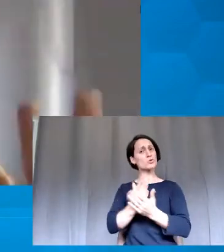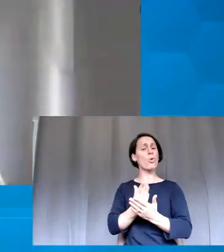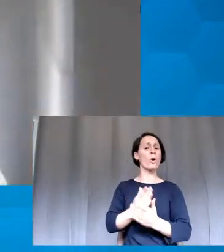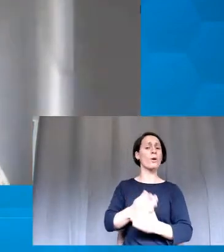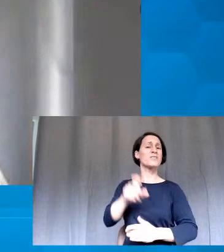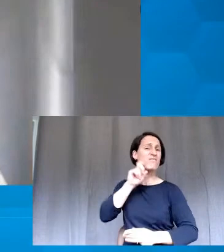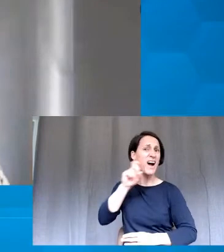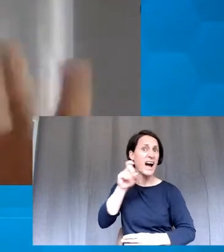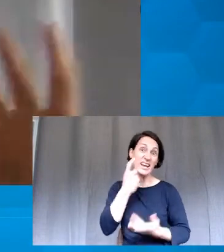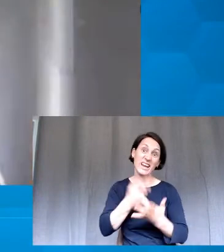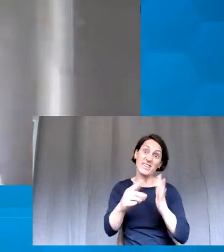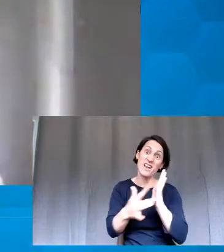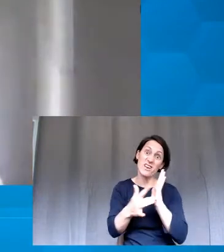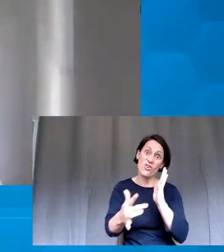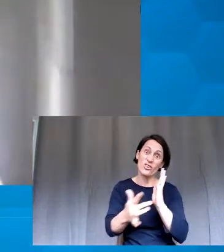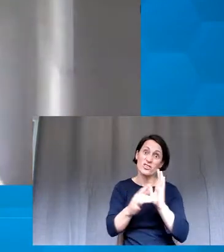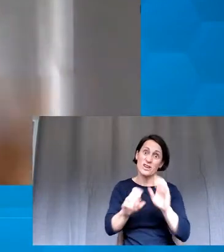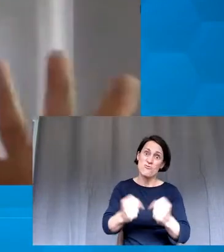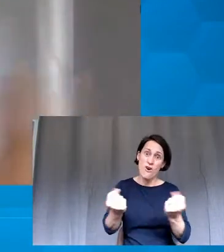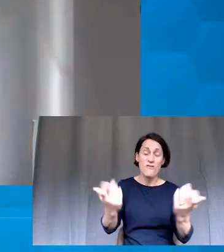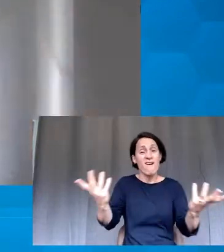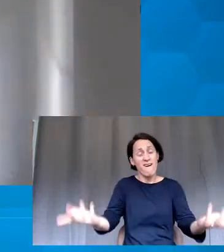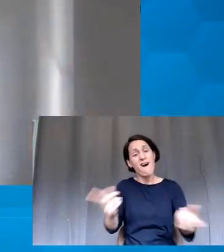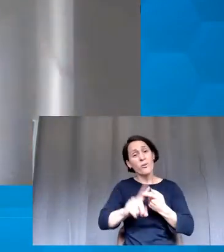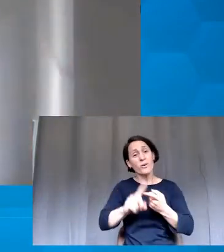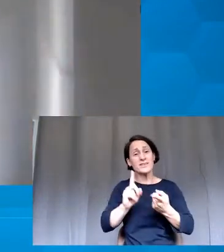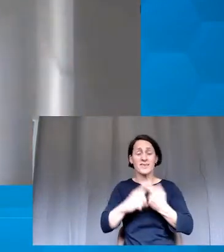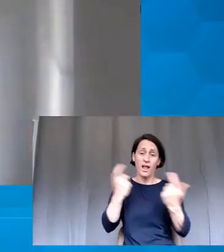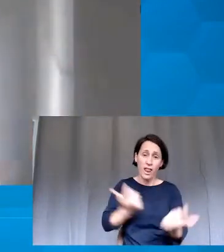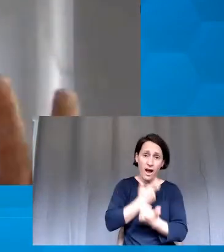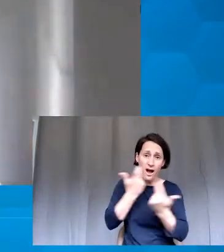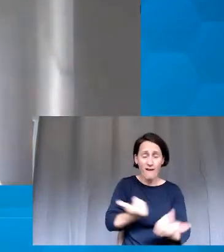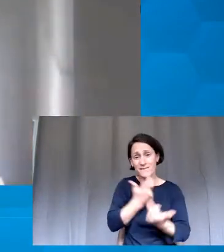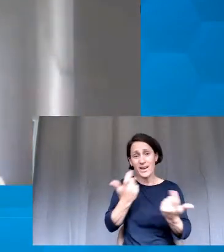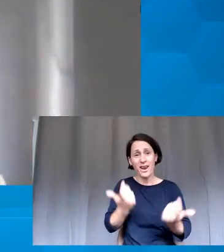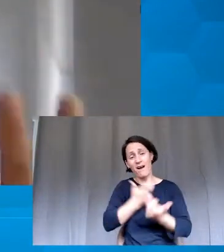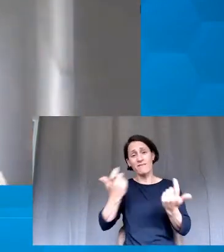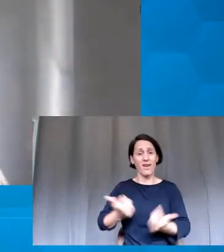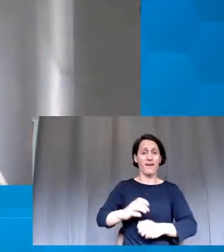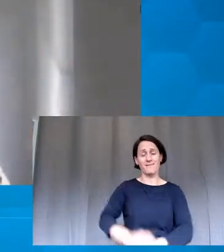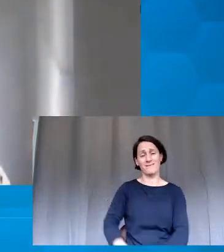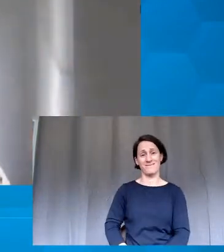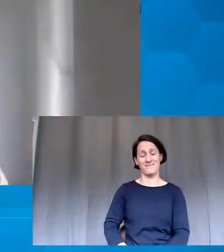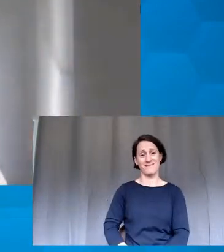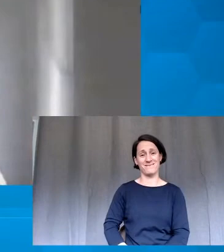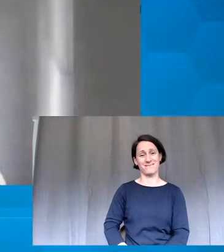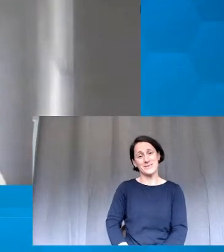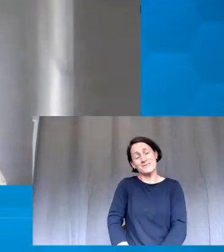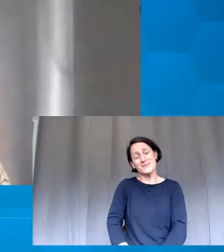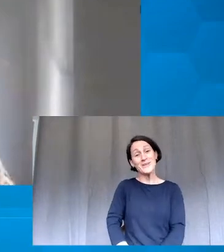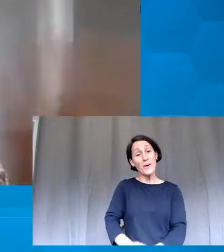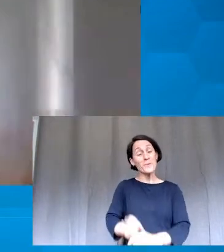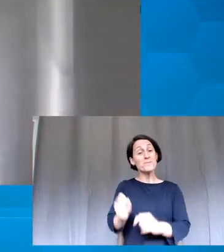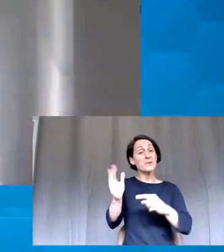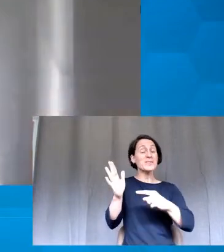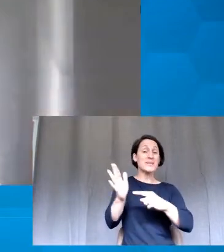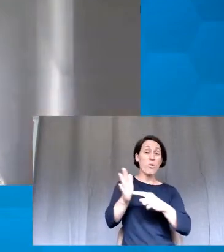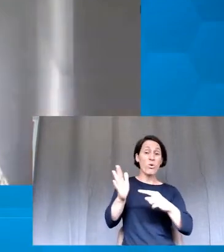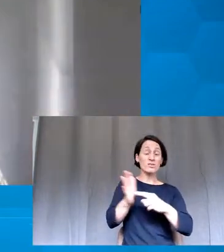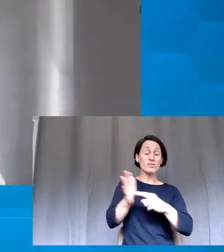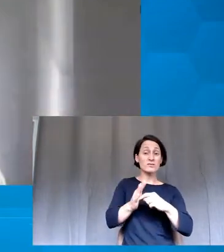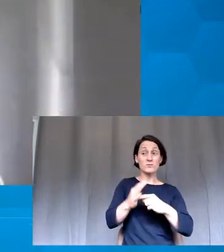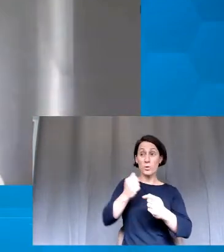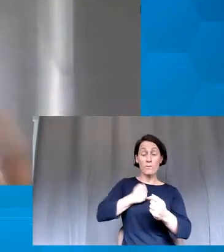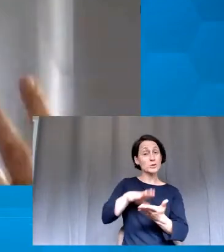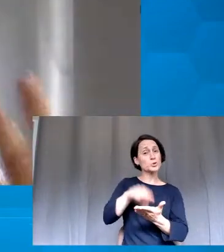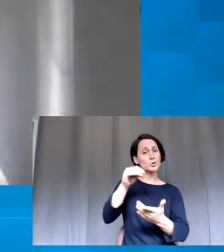right, you know, hey, we're still laughing at Nana for still getting things wrong. So, I think that was really important for kids, for, you my students to